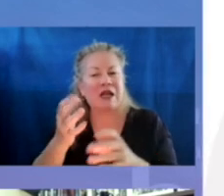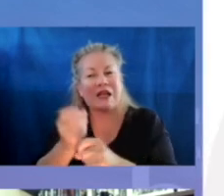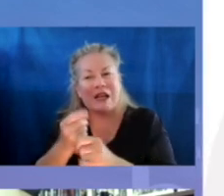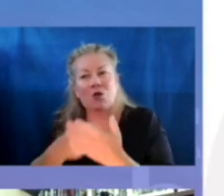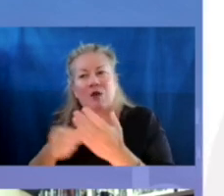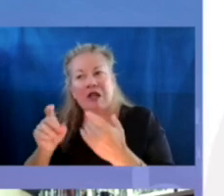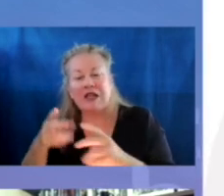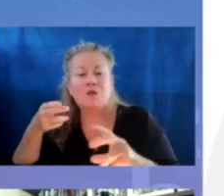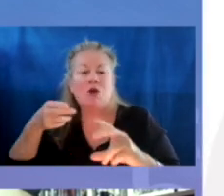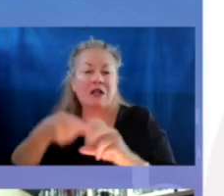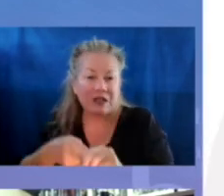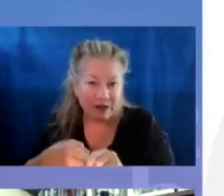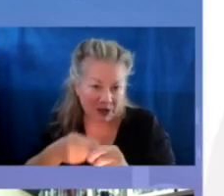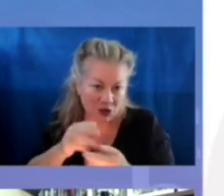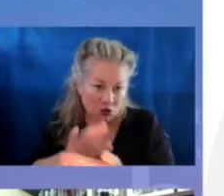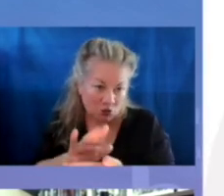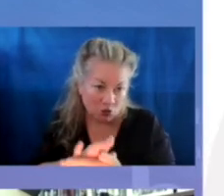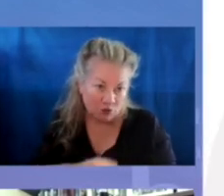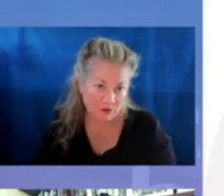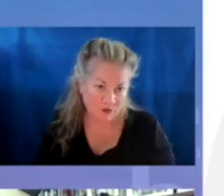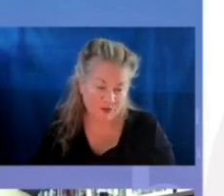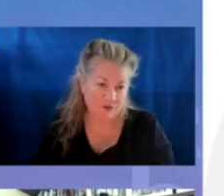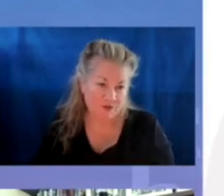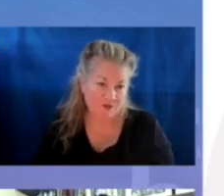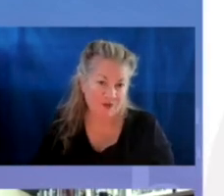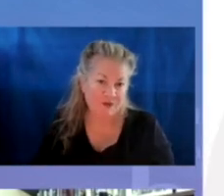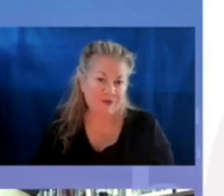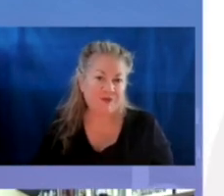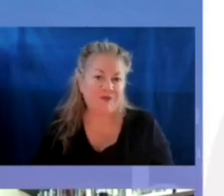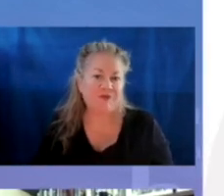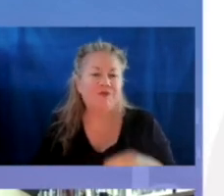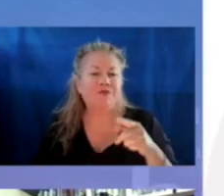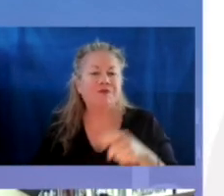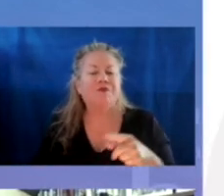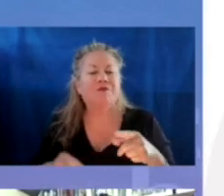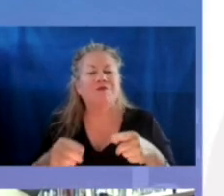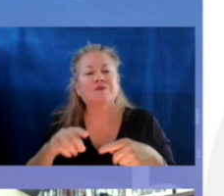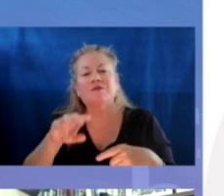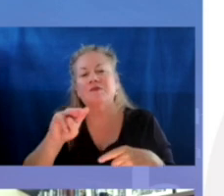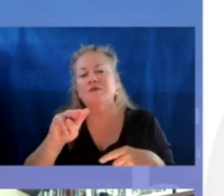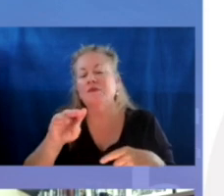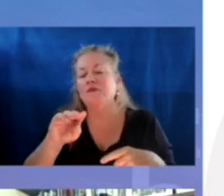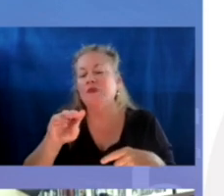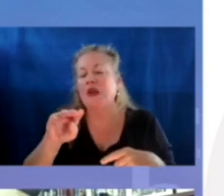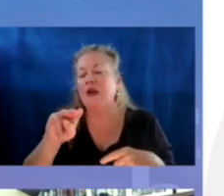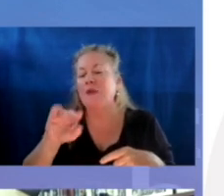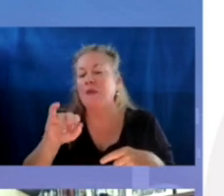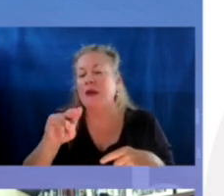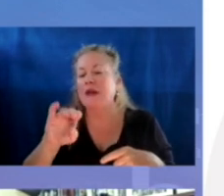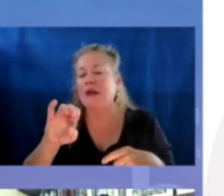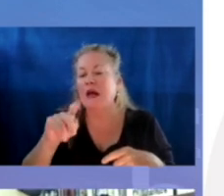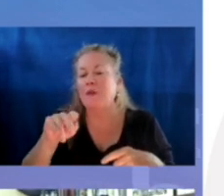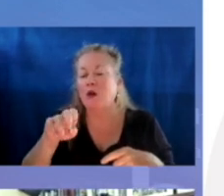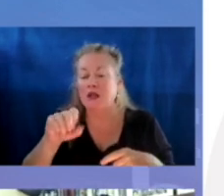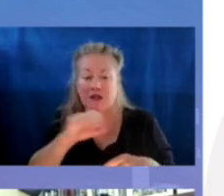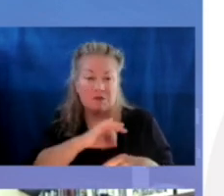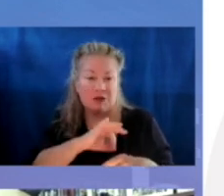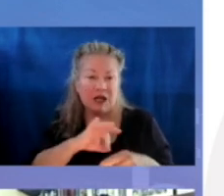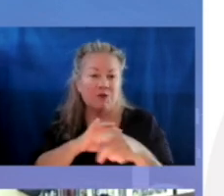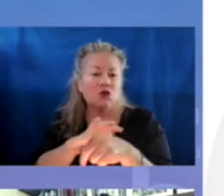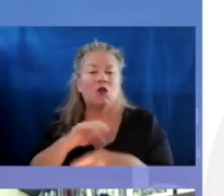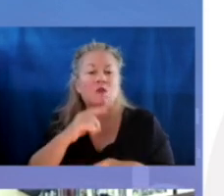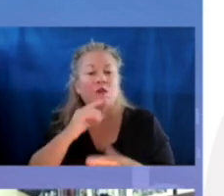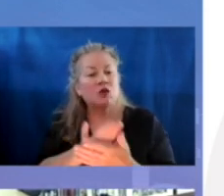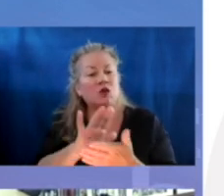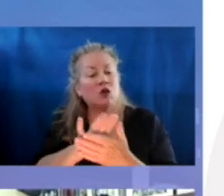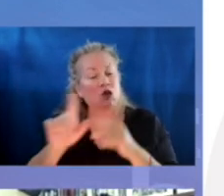get what they need to participate in school. A district spotlight in this category would be Minneapolis public schools. In Minneapolis, they